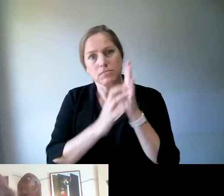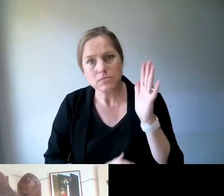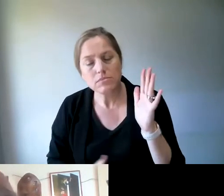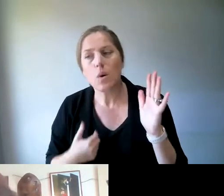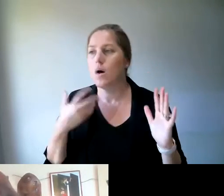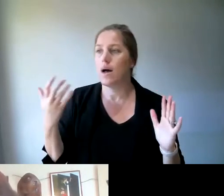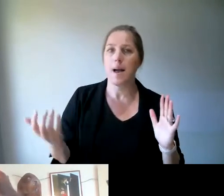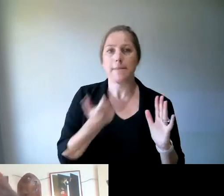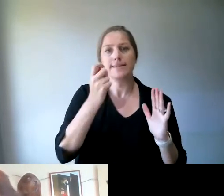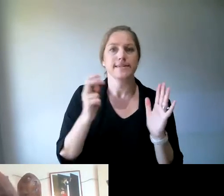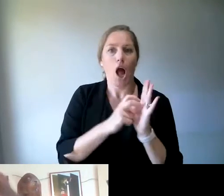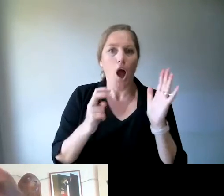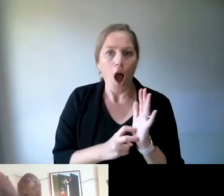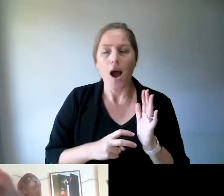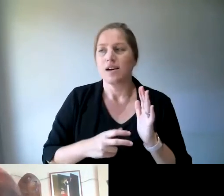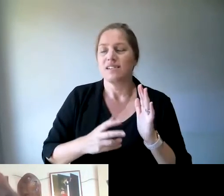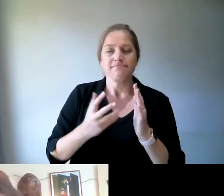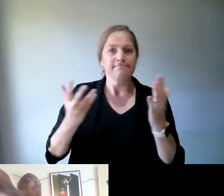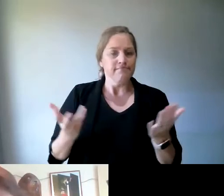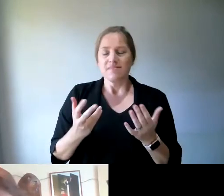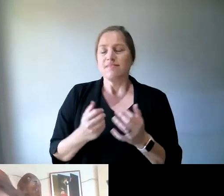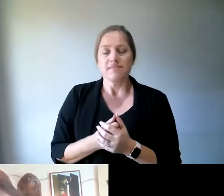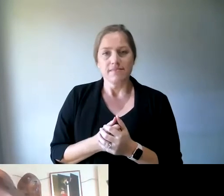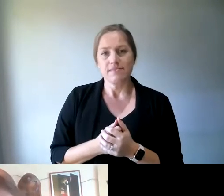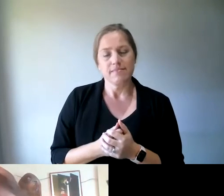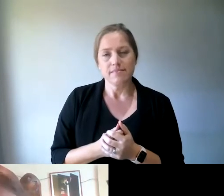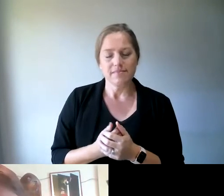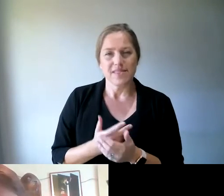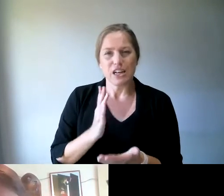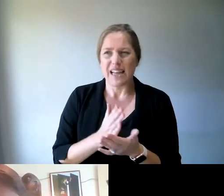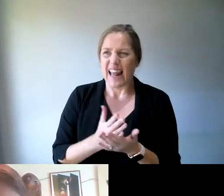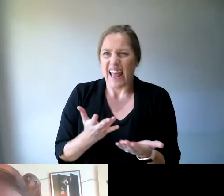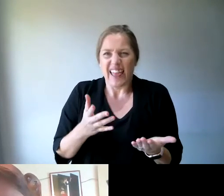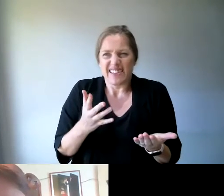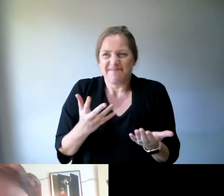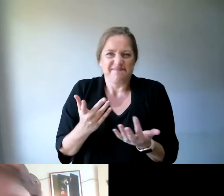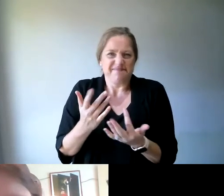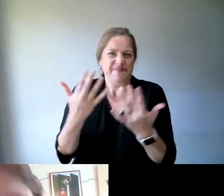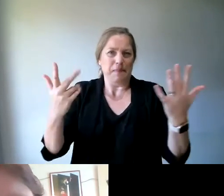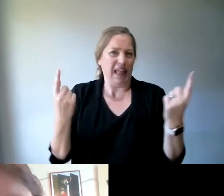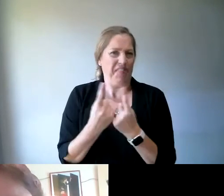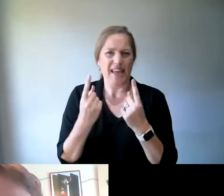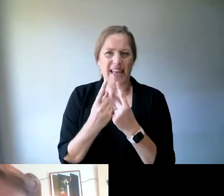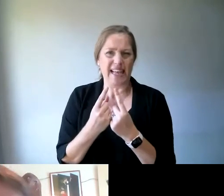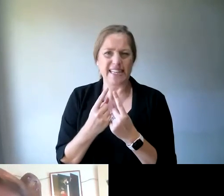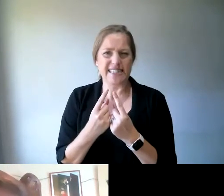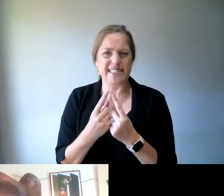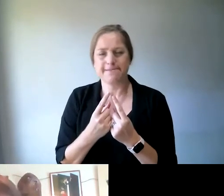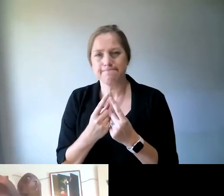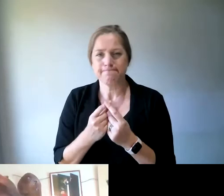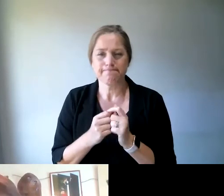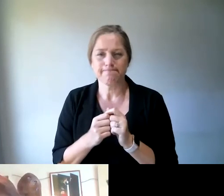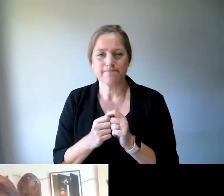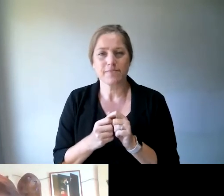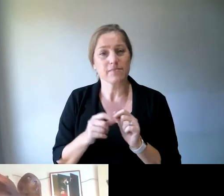sign and somehow it gets to wherever. But, yeah, it's all those sort of things. A lot of the big agencies